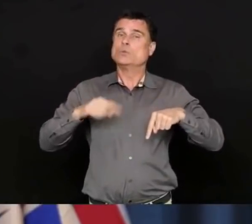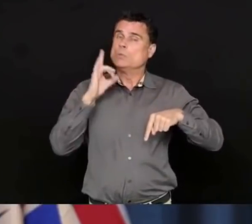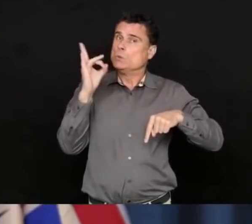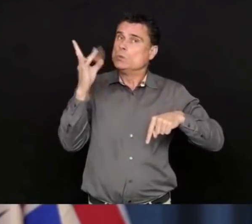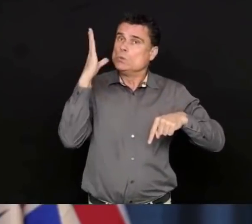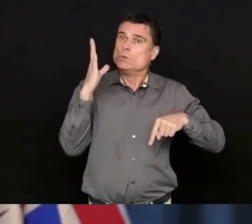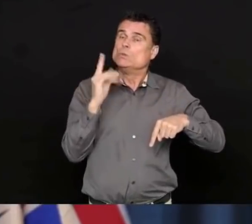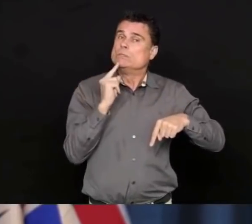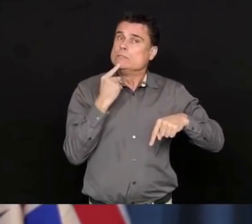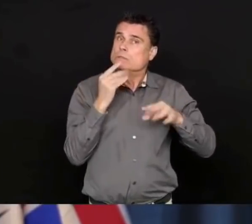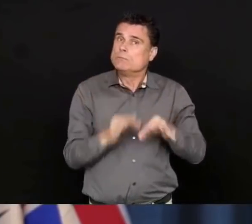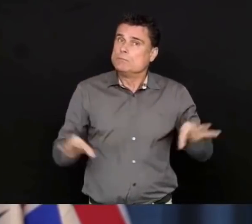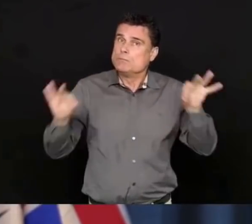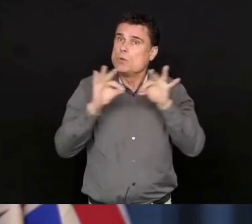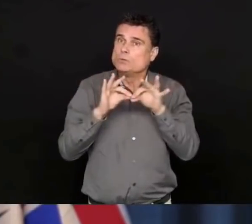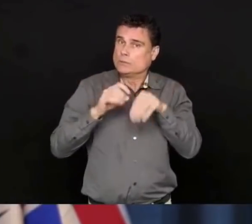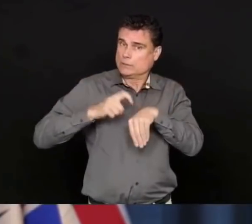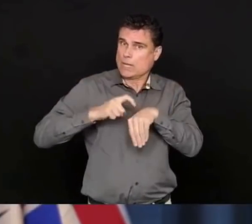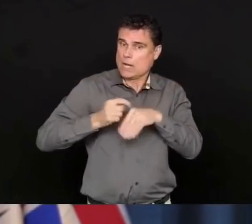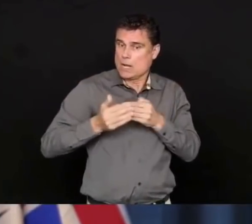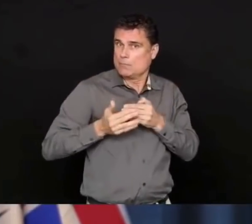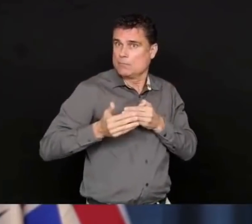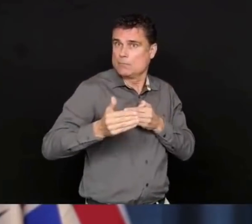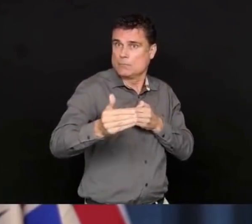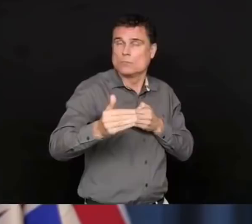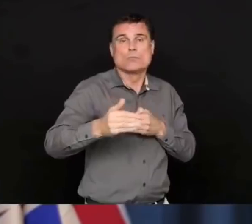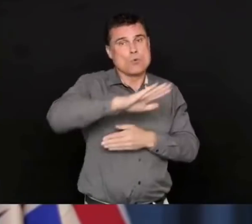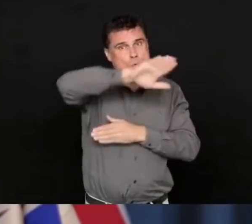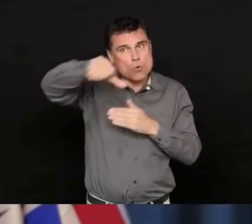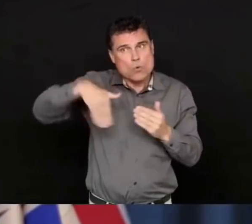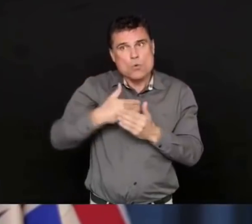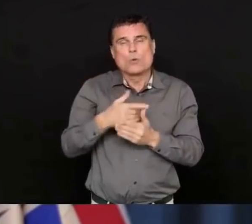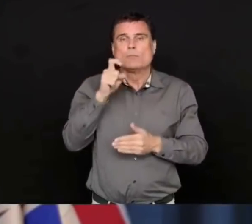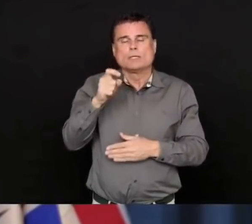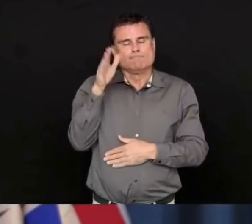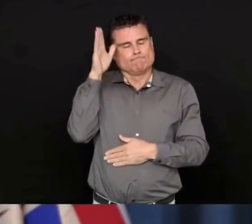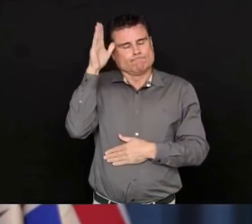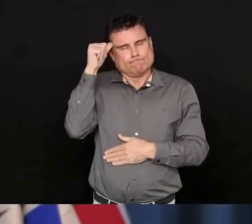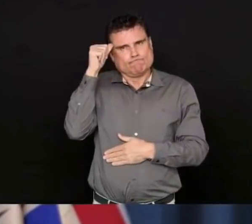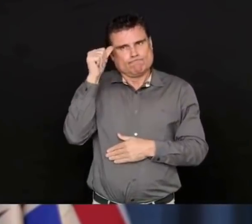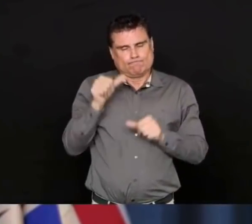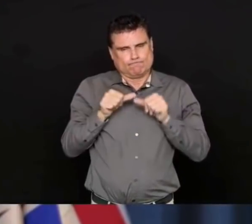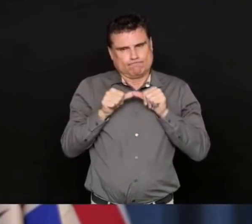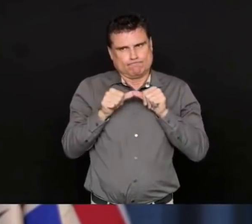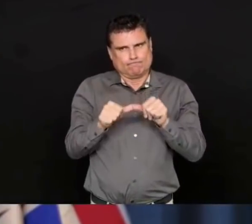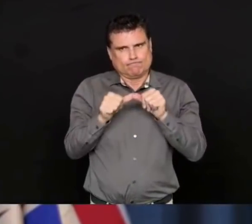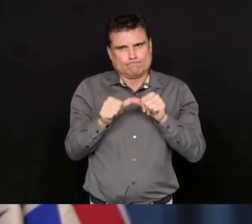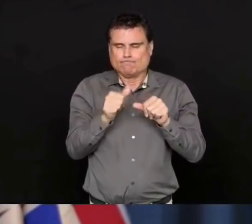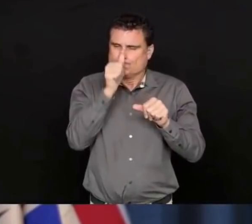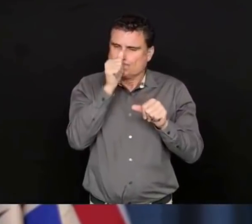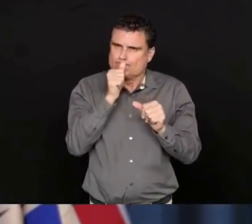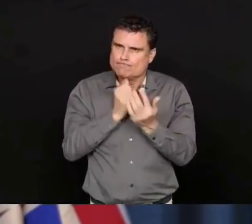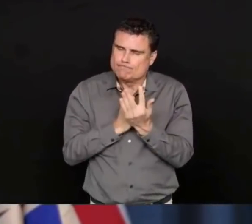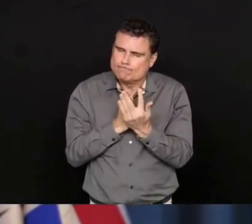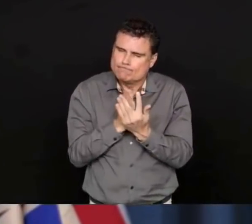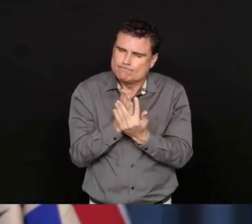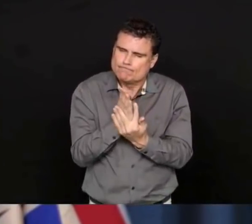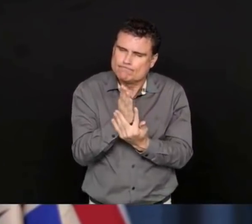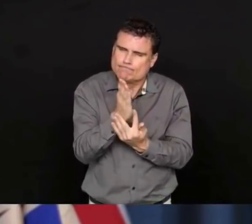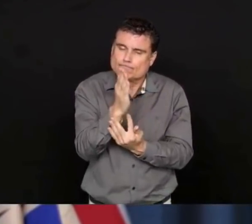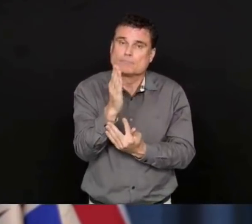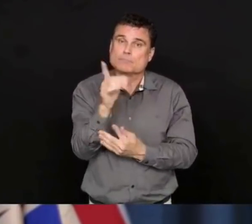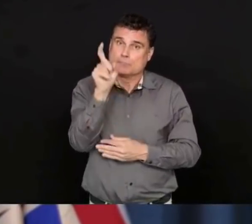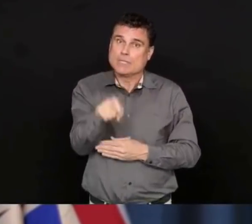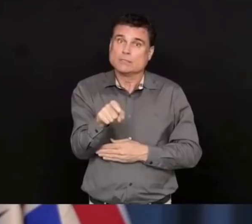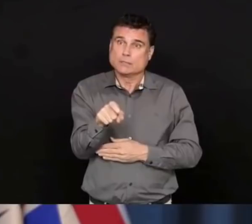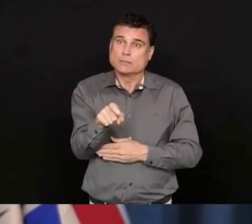-19, and we must be steadfast in our commitment holding the line right now in BC. We continue to see